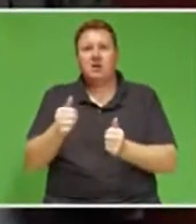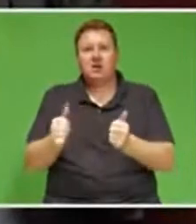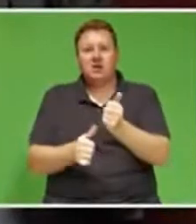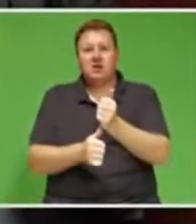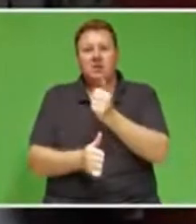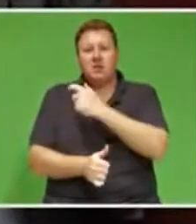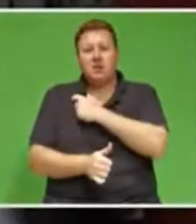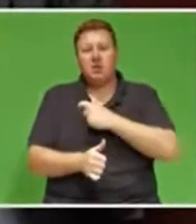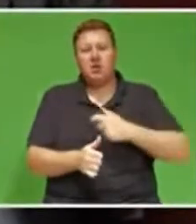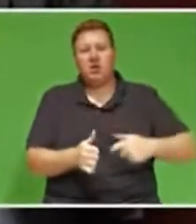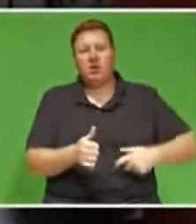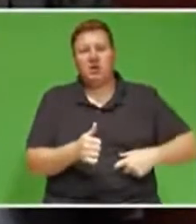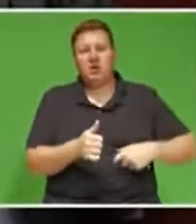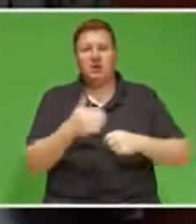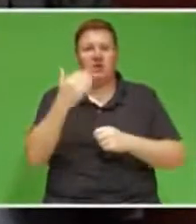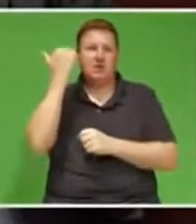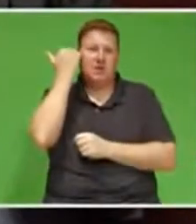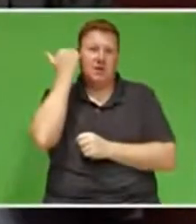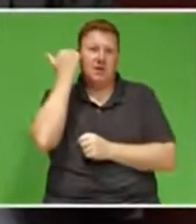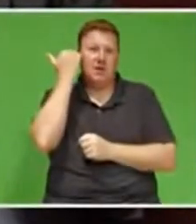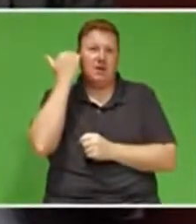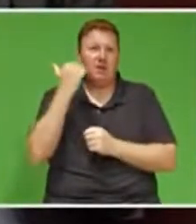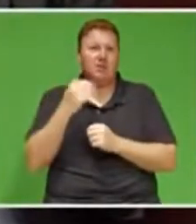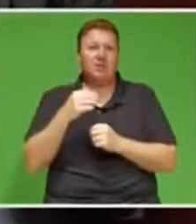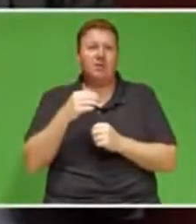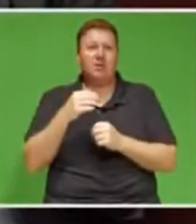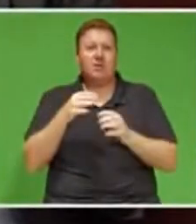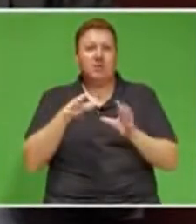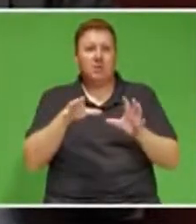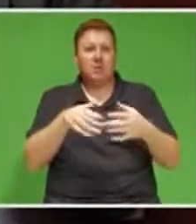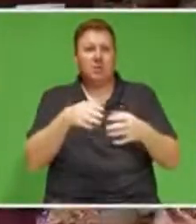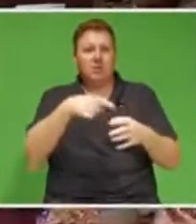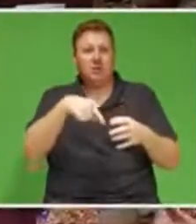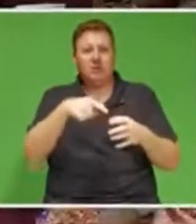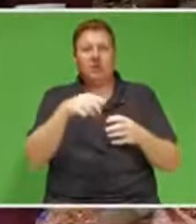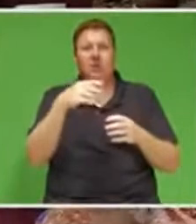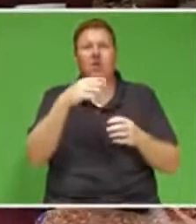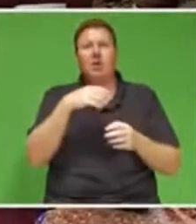of the Governing Party, Paul Mashatile.